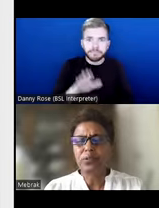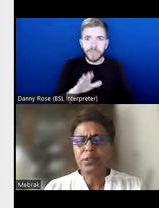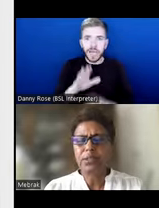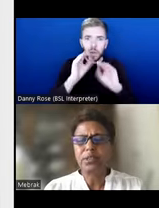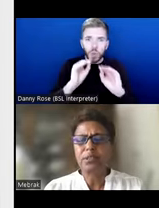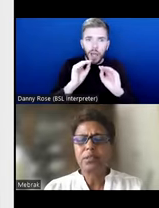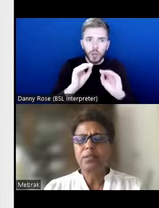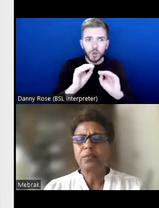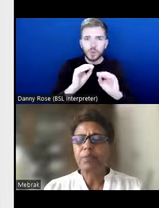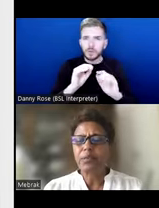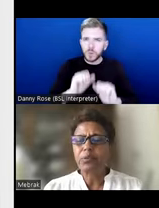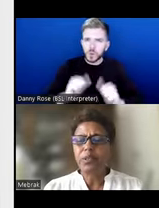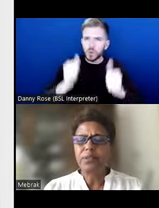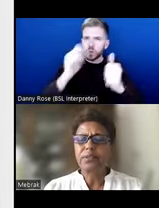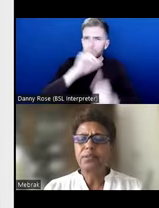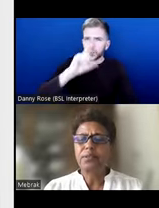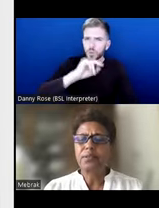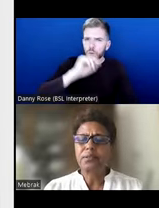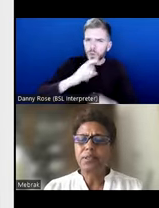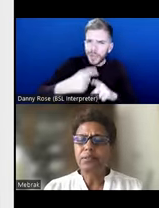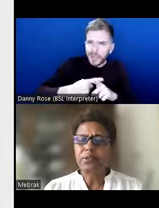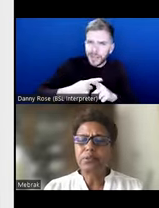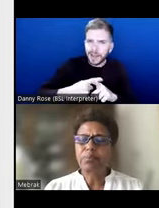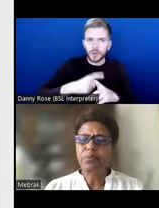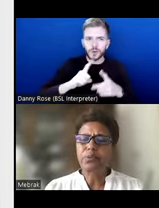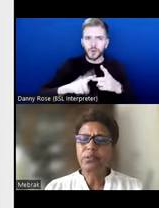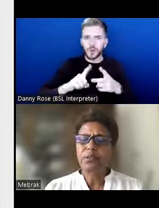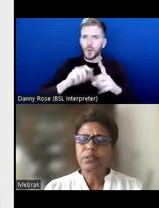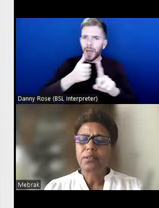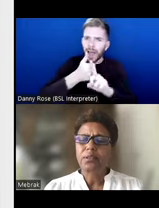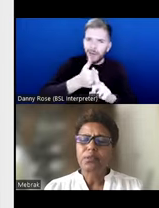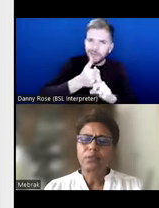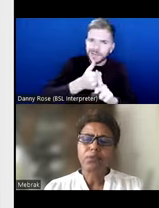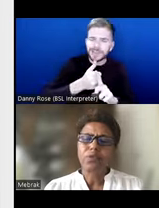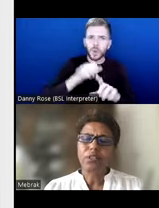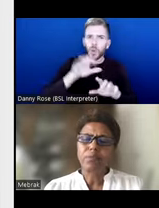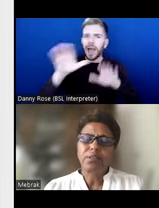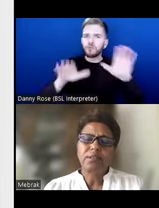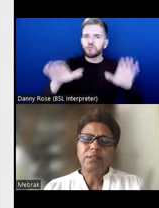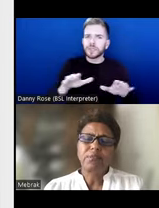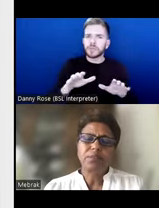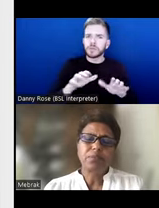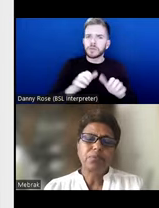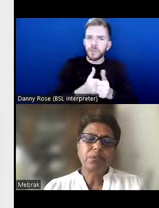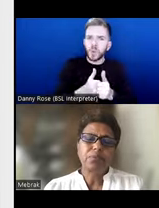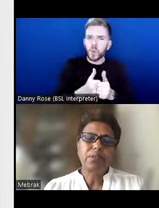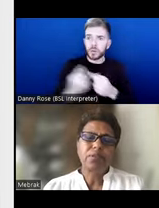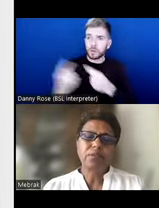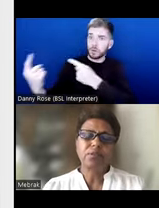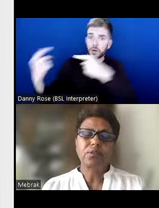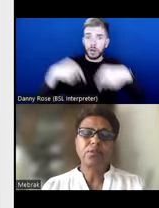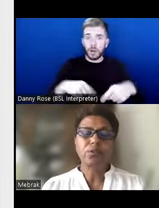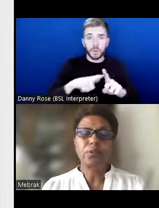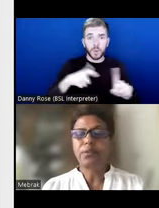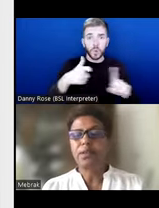very good English, bilingual advocacy, outreach support. You know, you come here and sometimes people just